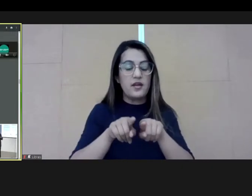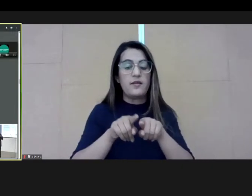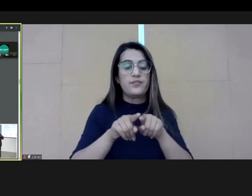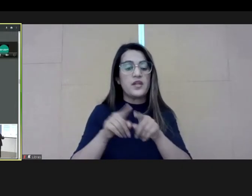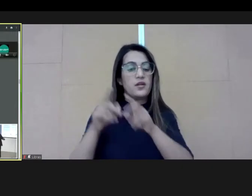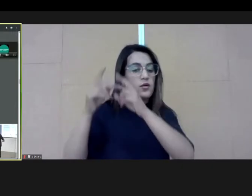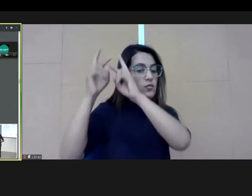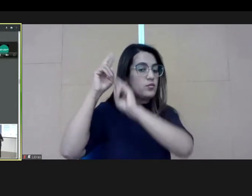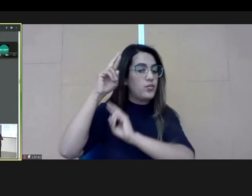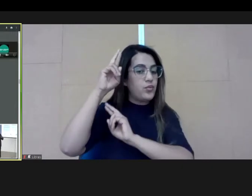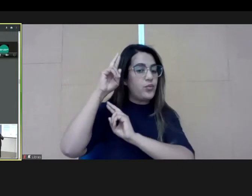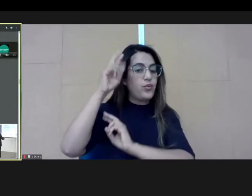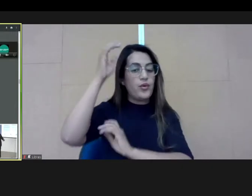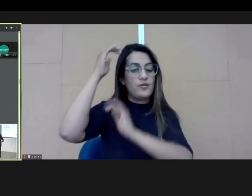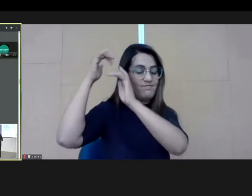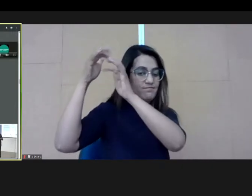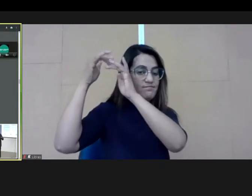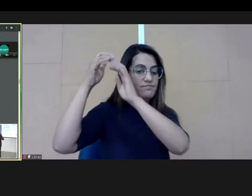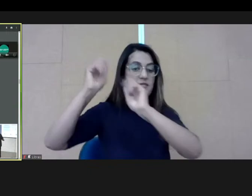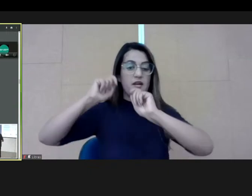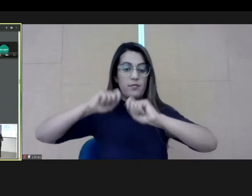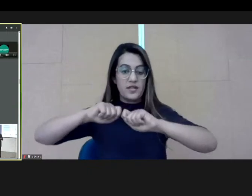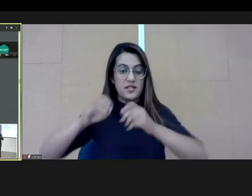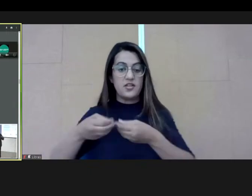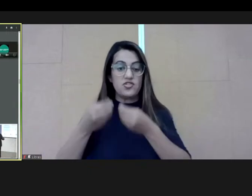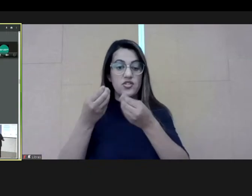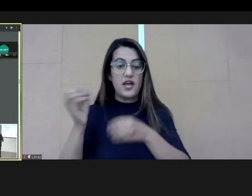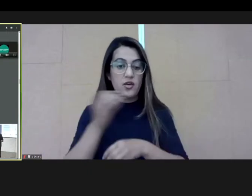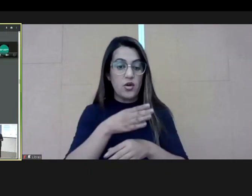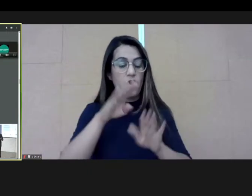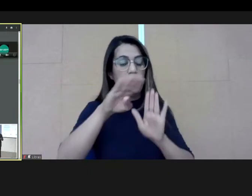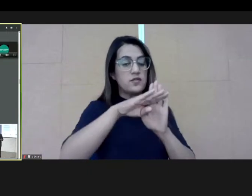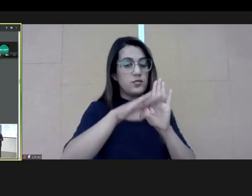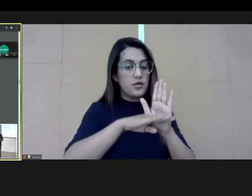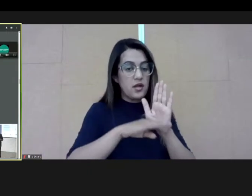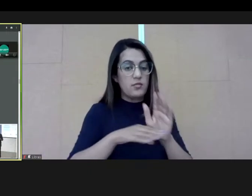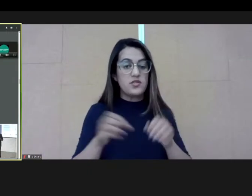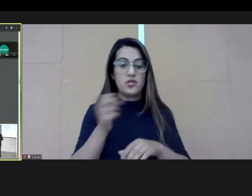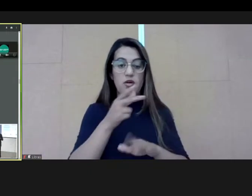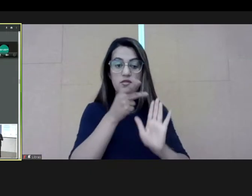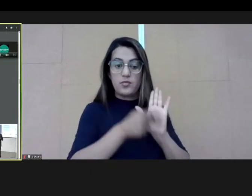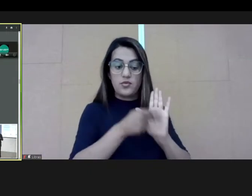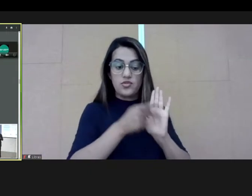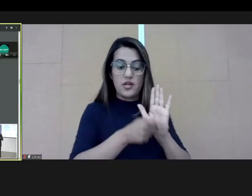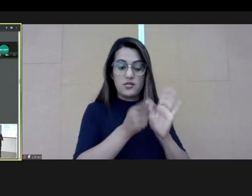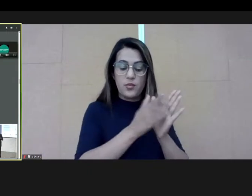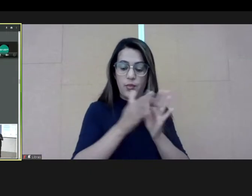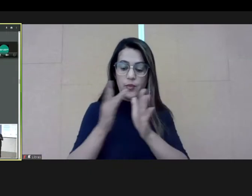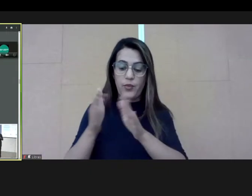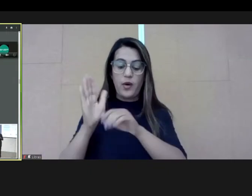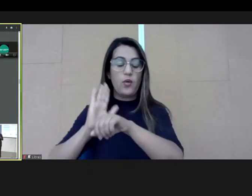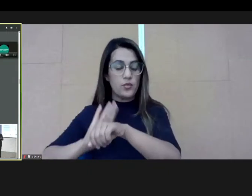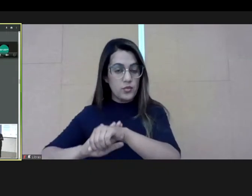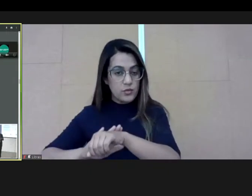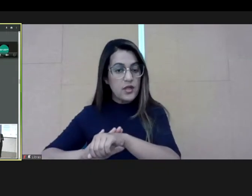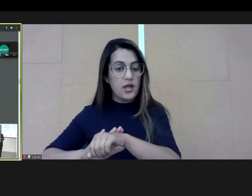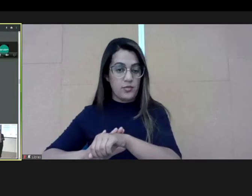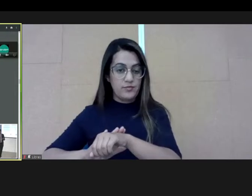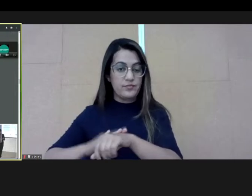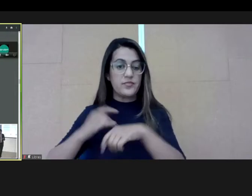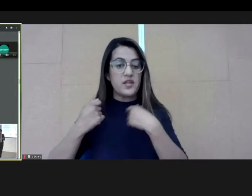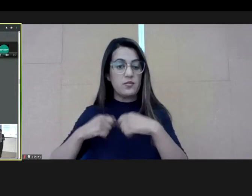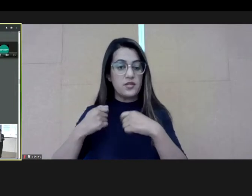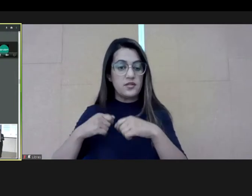So, this reflected on the capacity to offer new projects and new programs throughout time.